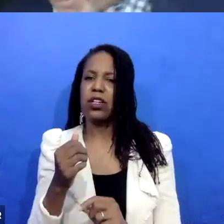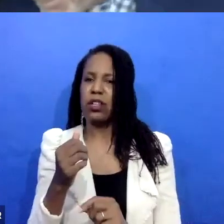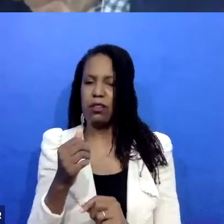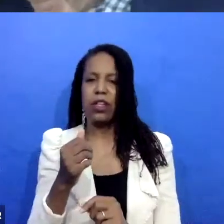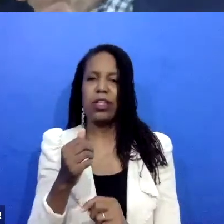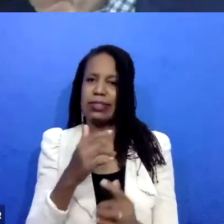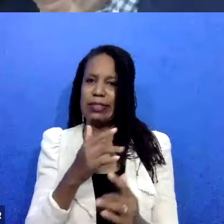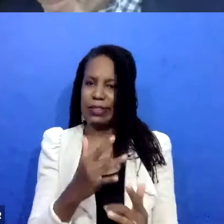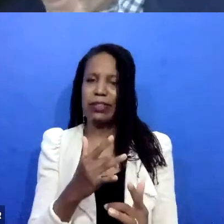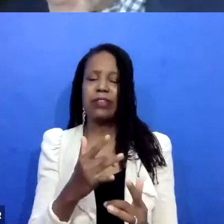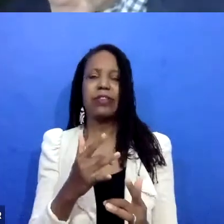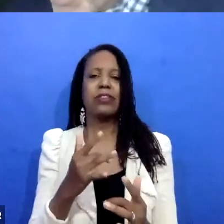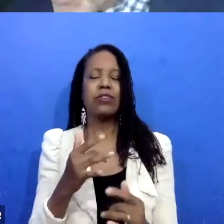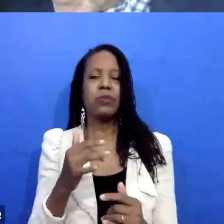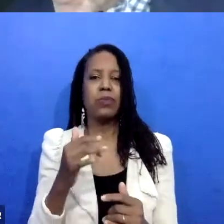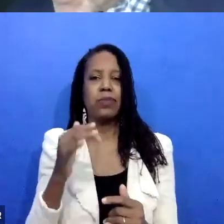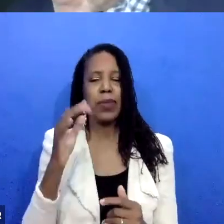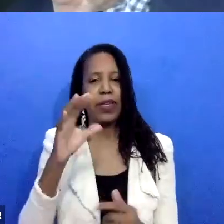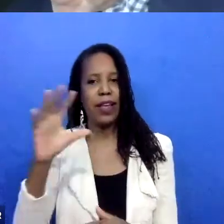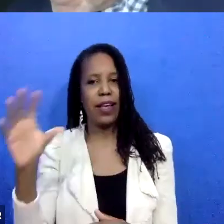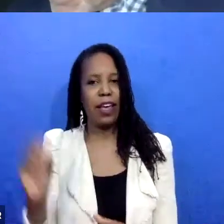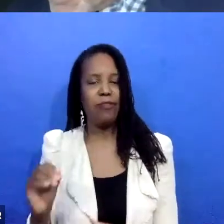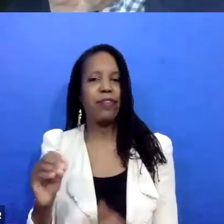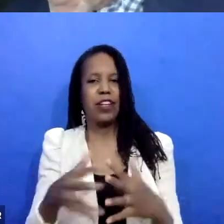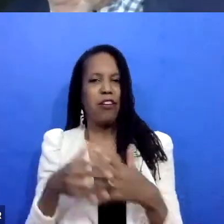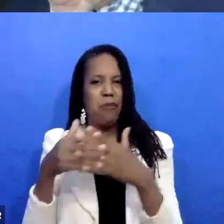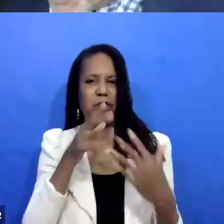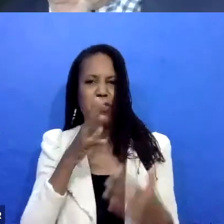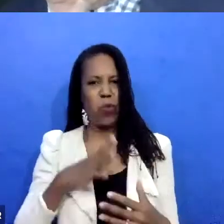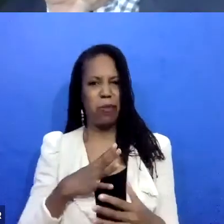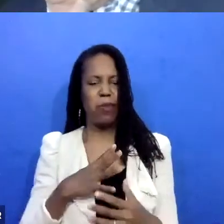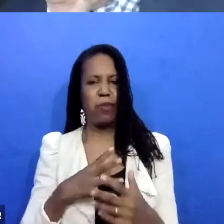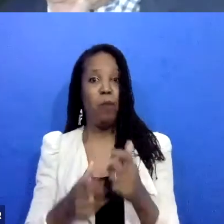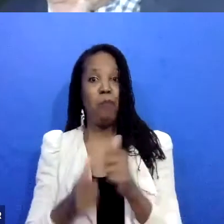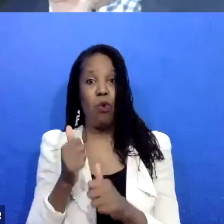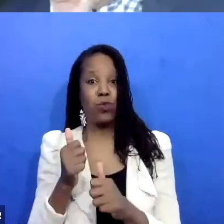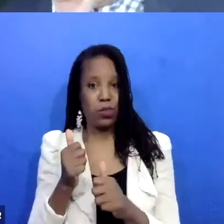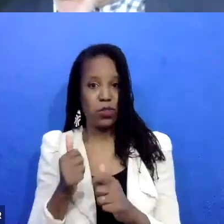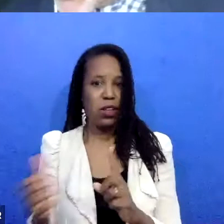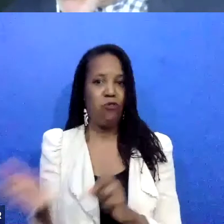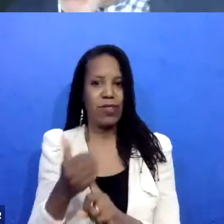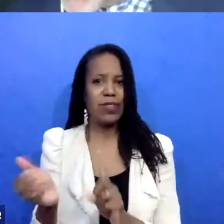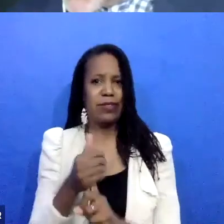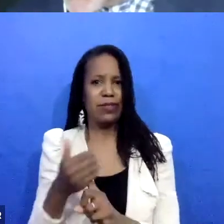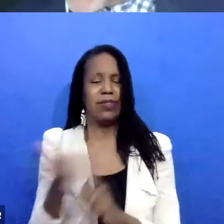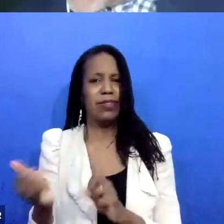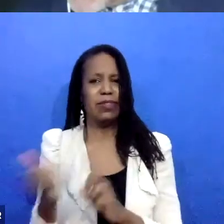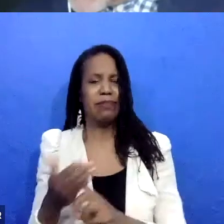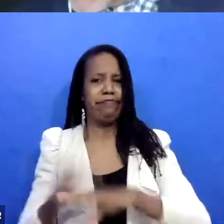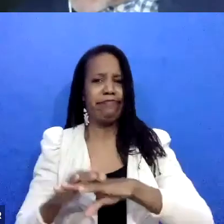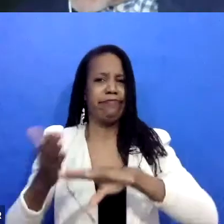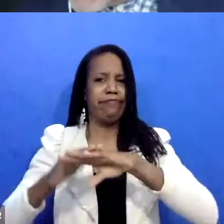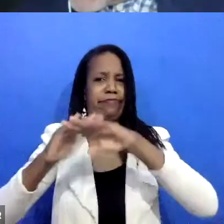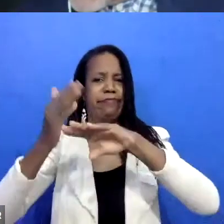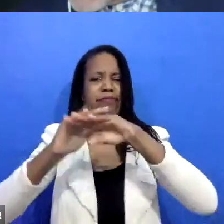African American women. And I thought this is exactly perverse to what it is that we want to be doing. So for all of these reasons,